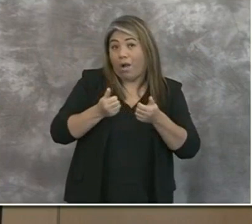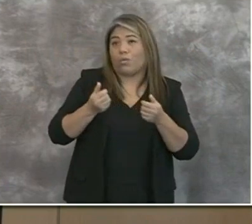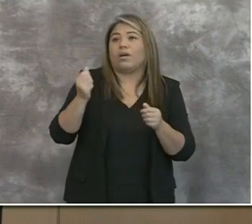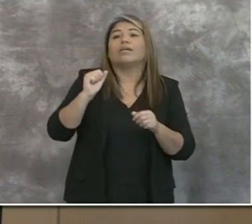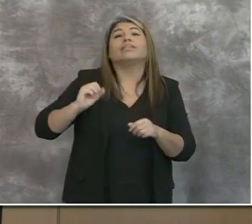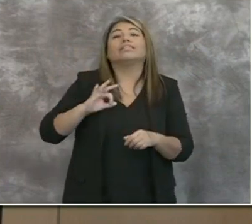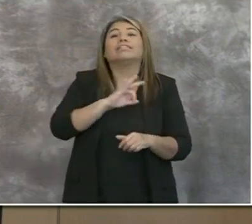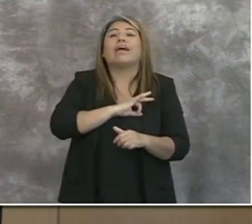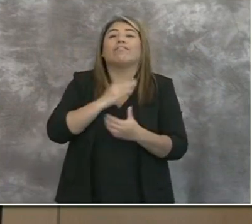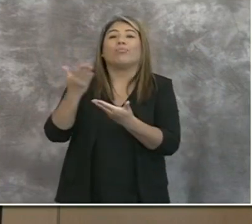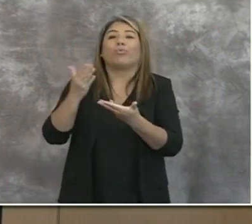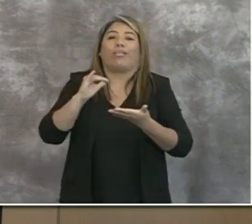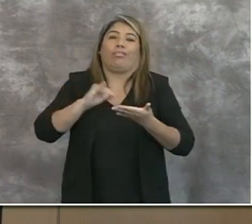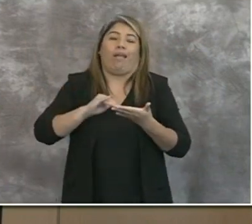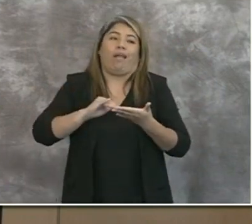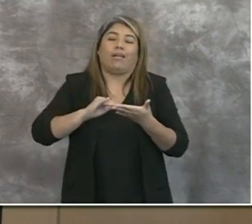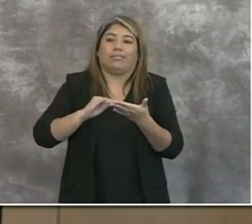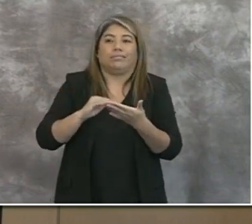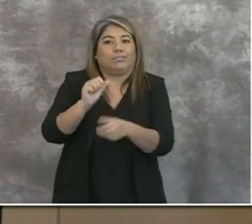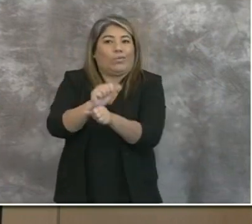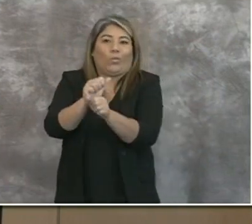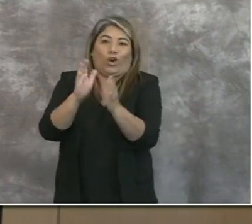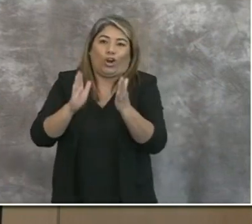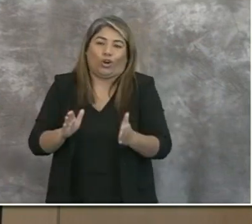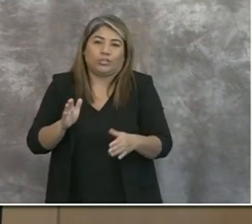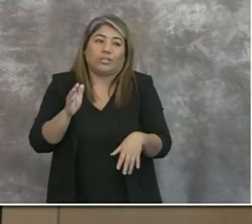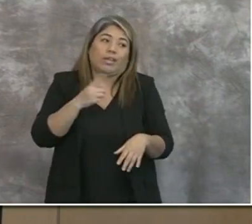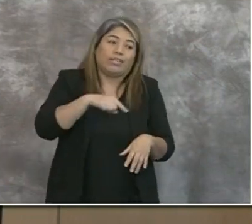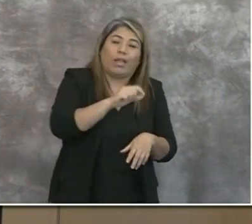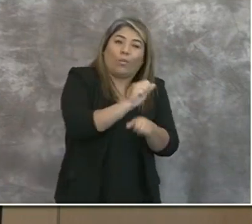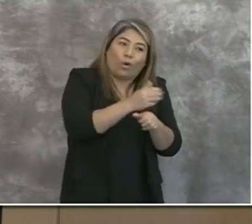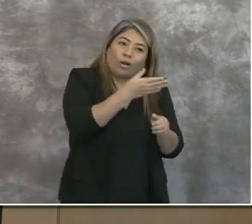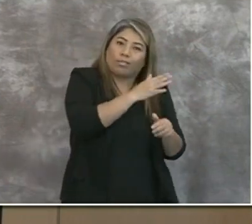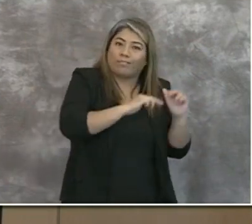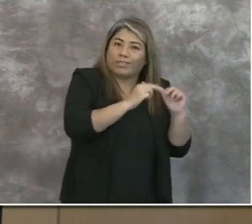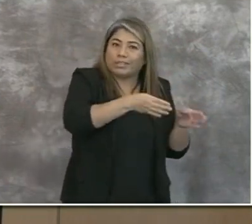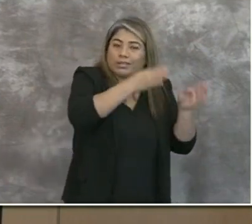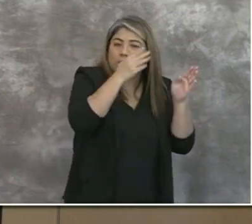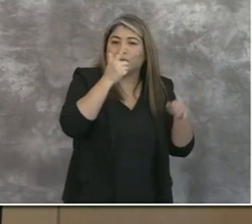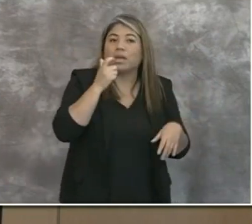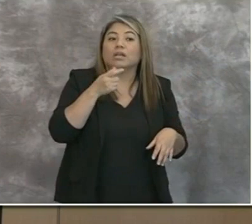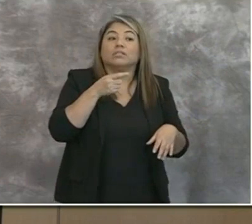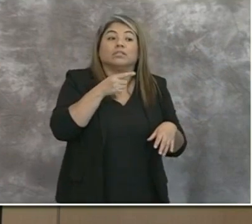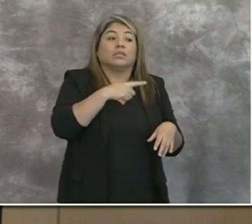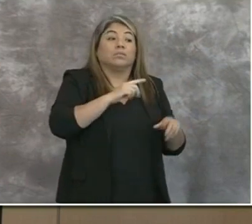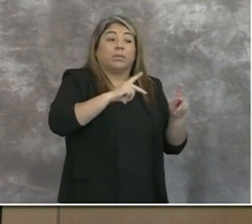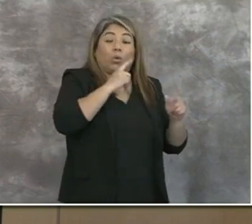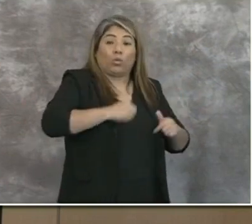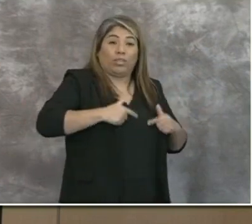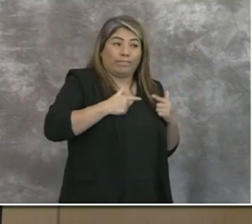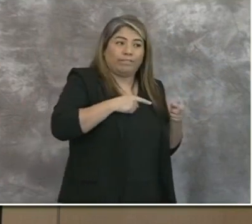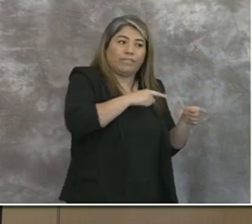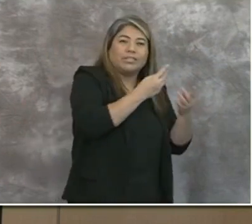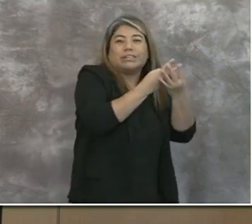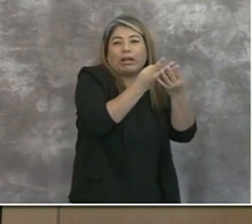staff that work in the facility because, as I've stated, the residents, they are